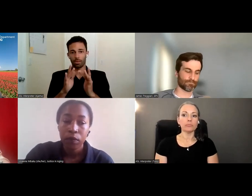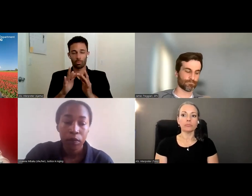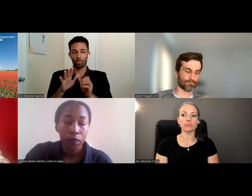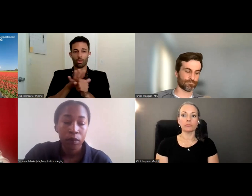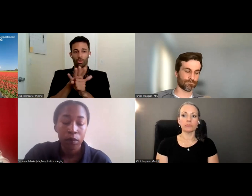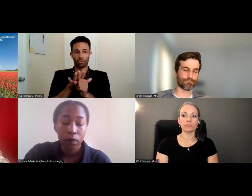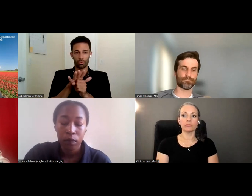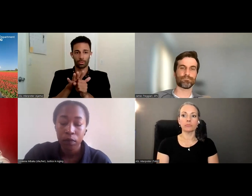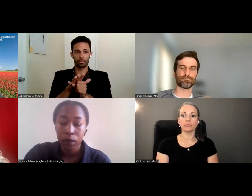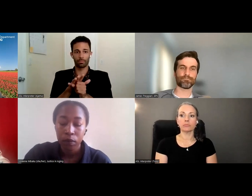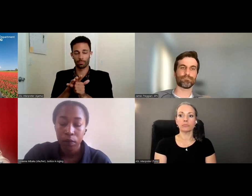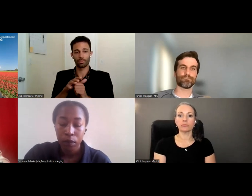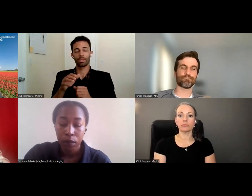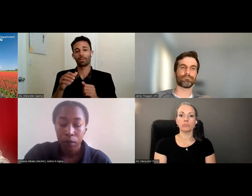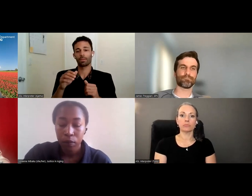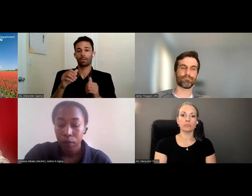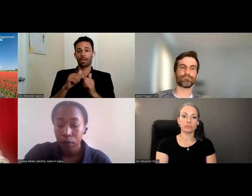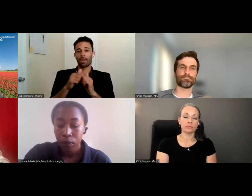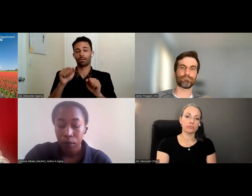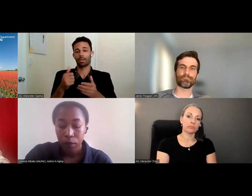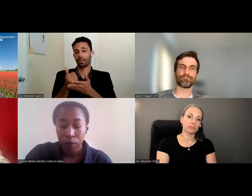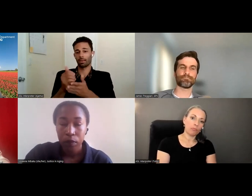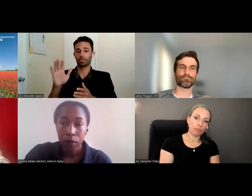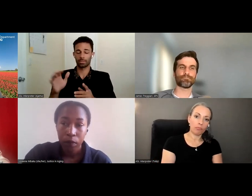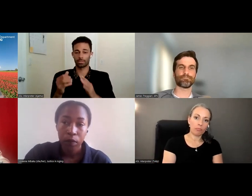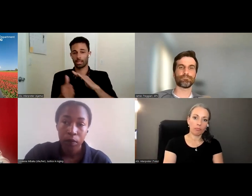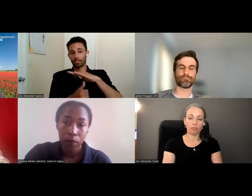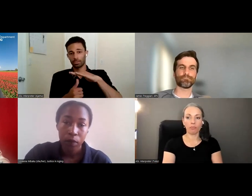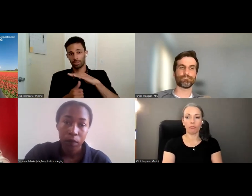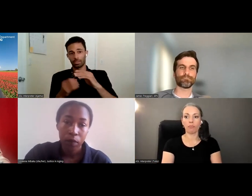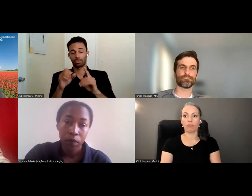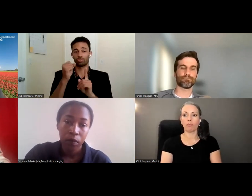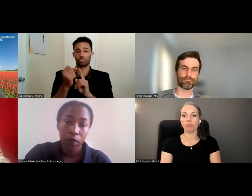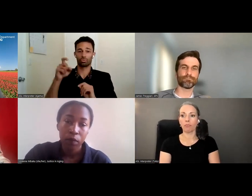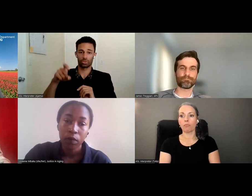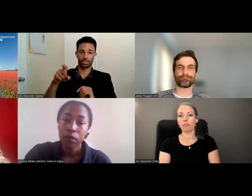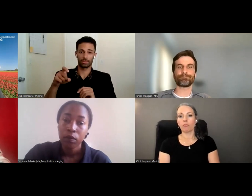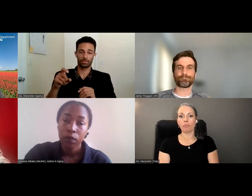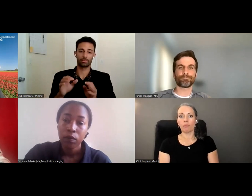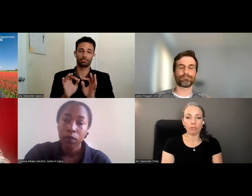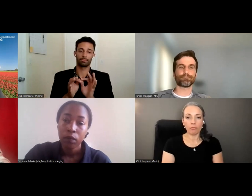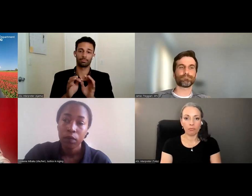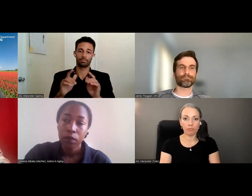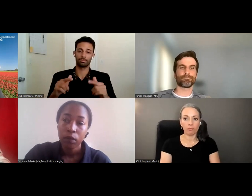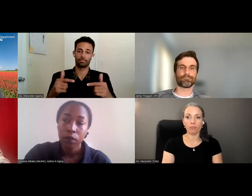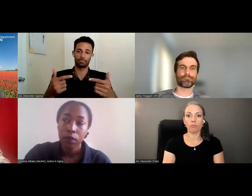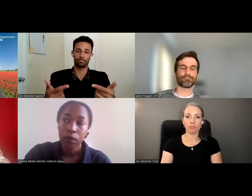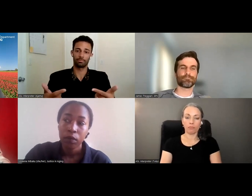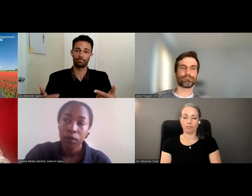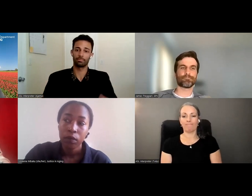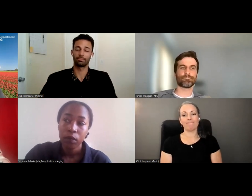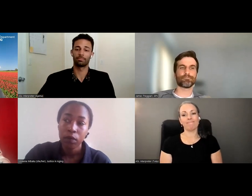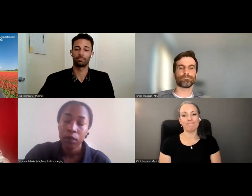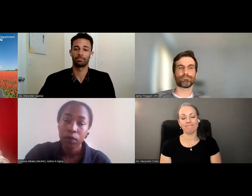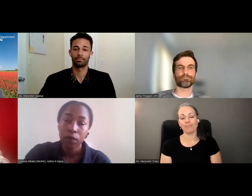assist him to mitigate his isolation and address his social needs? He's he's not going out and if he doesn't get legal services how what